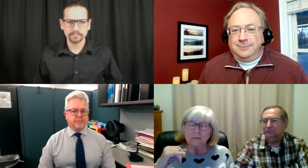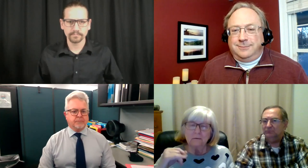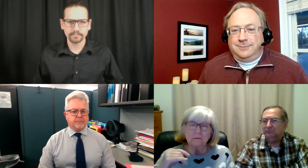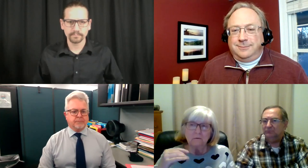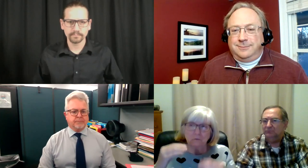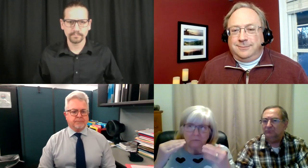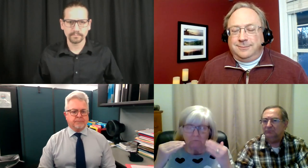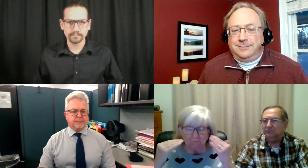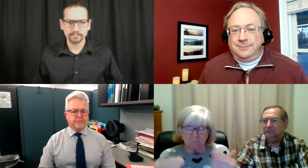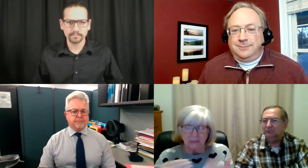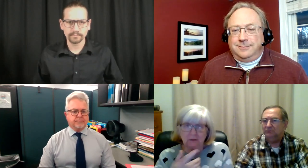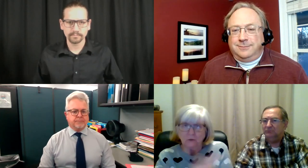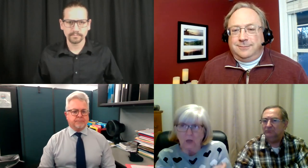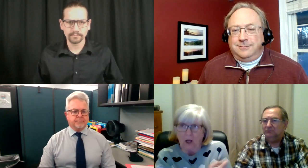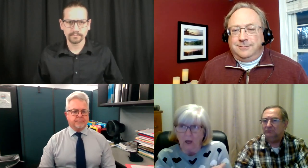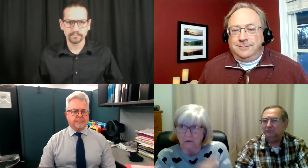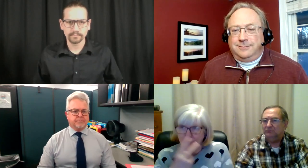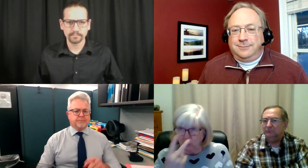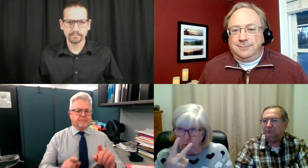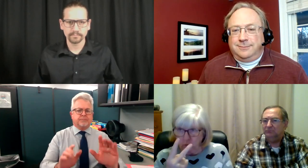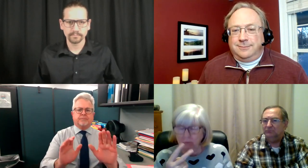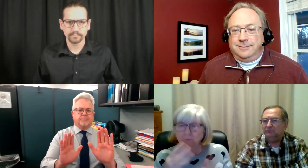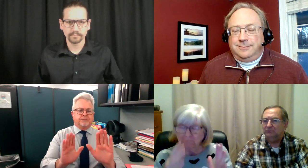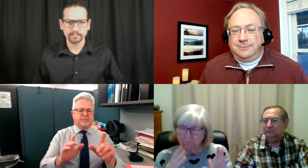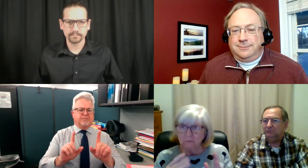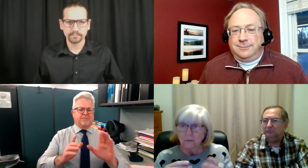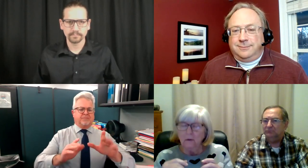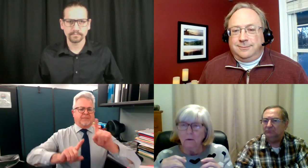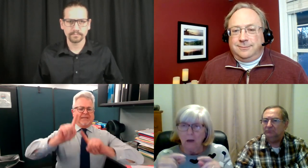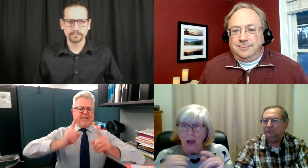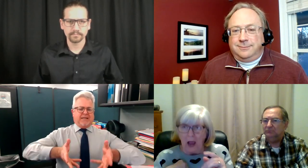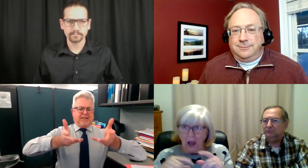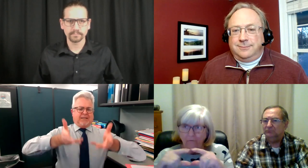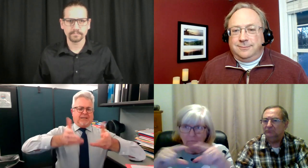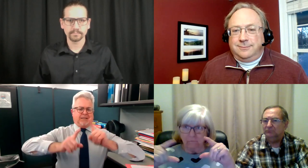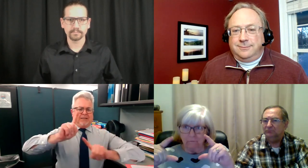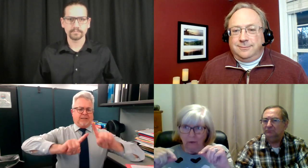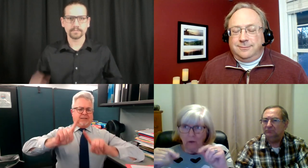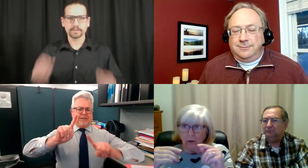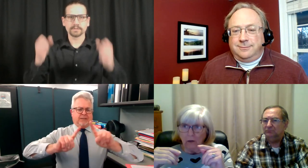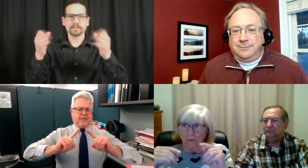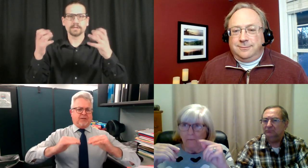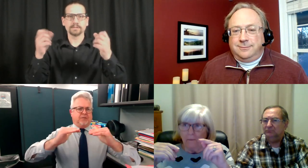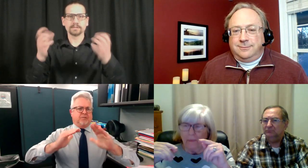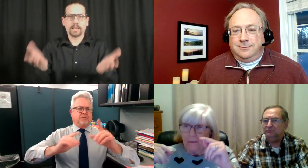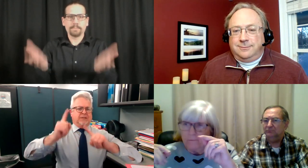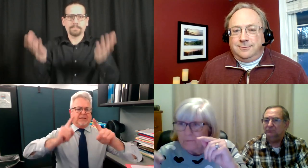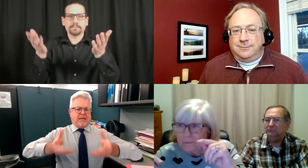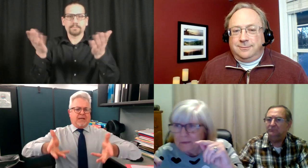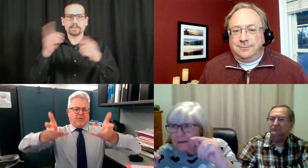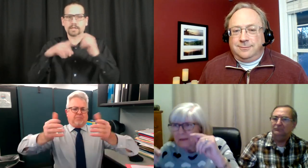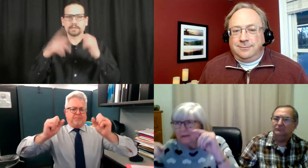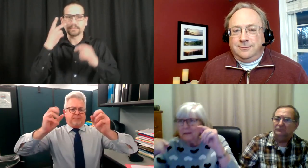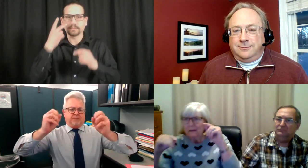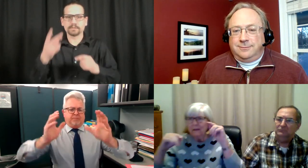My question is, if I go ahead and get the vaccines, Mike is saying, if you wouldn't mind